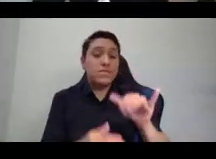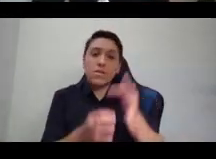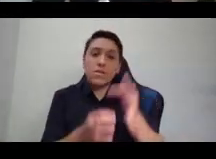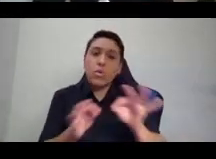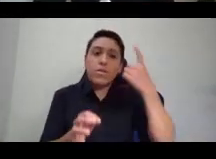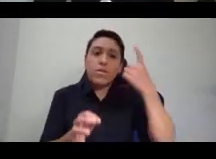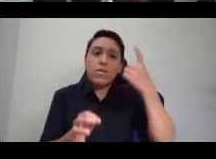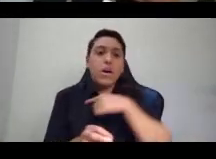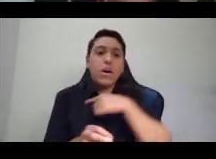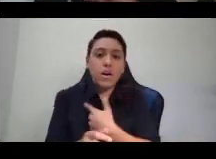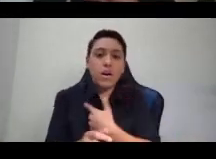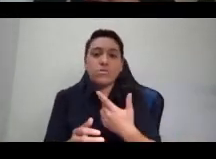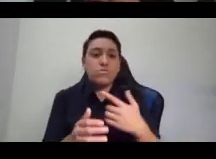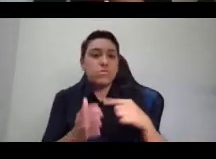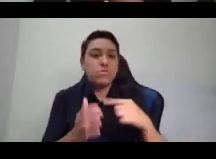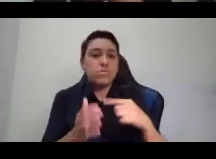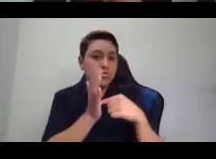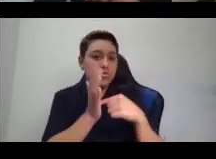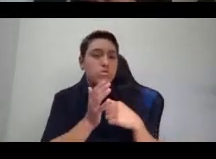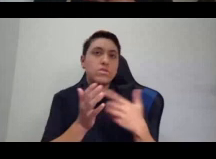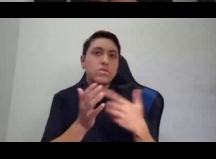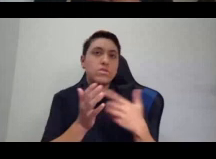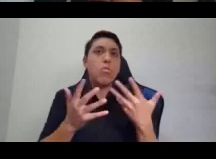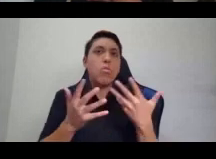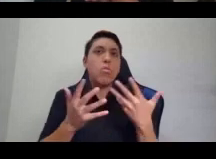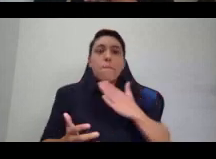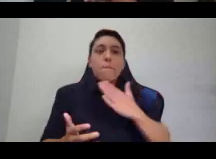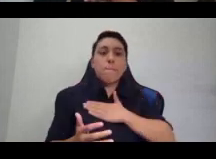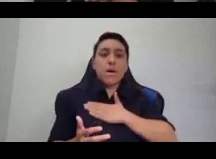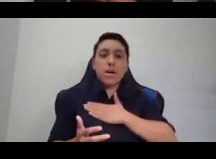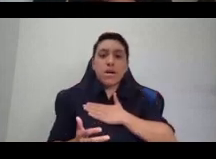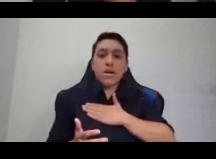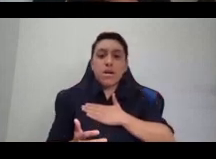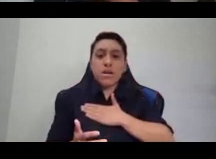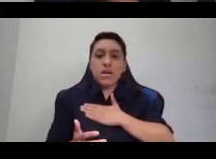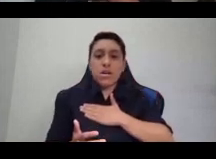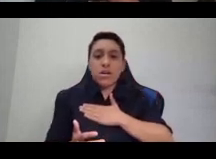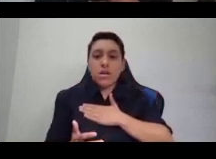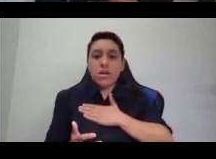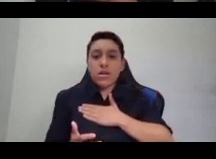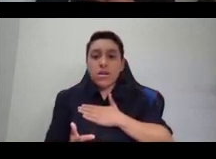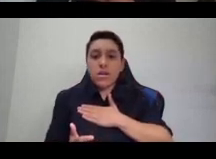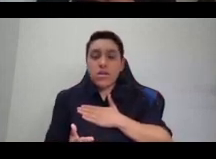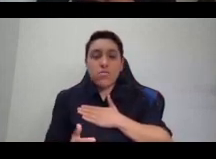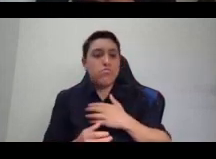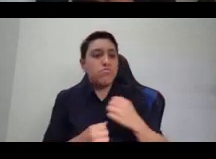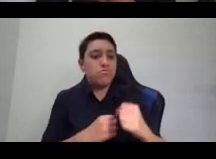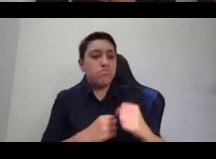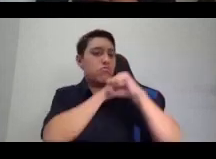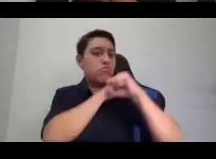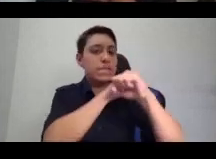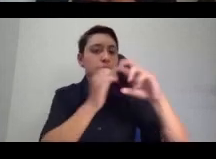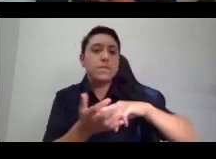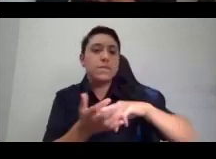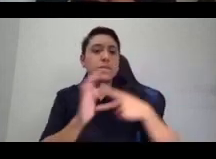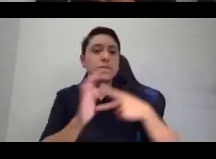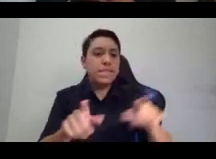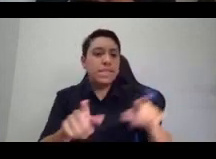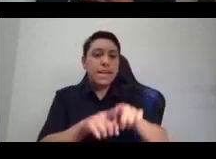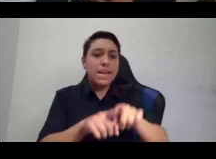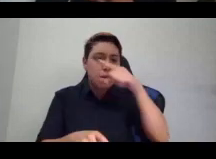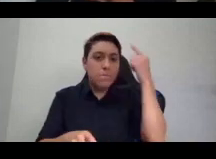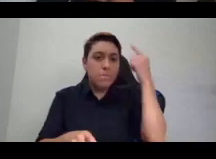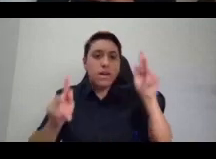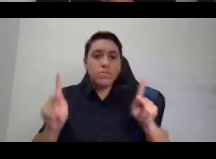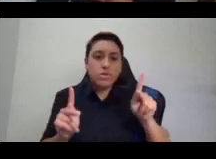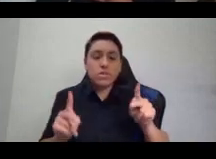resistance possible, what makes my resistance possible as a black person on this continent, and what makes our resistance possible as